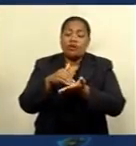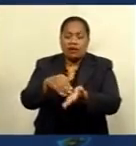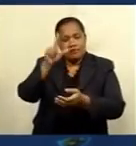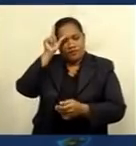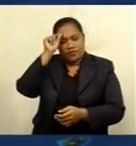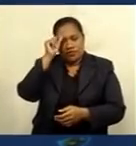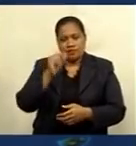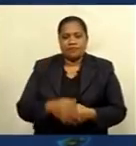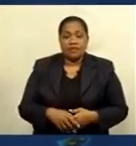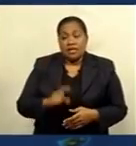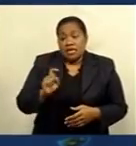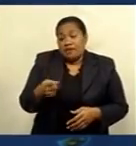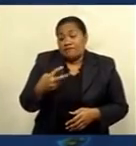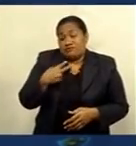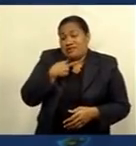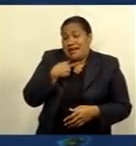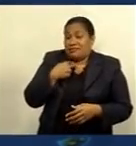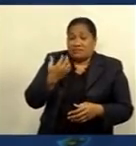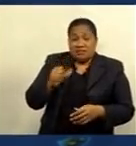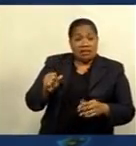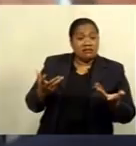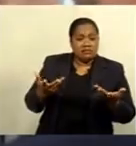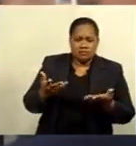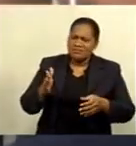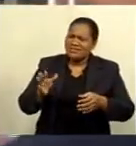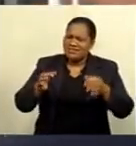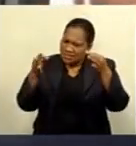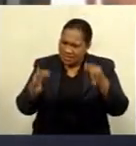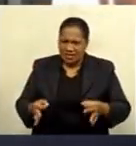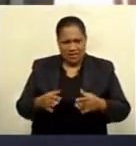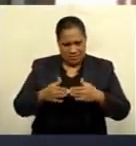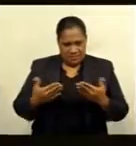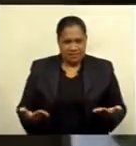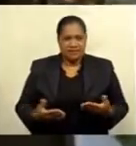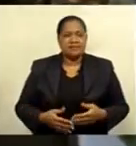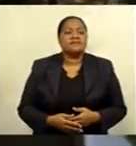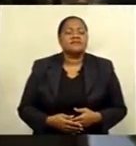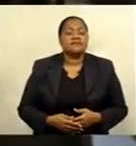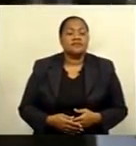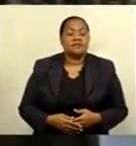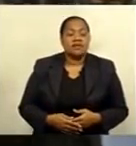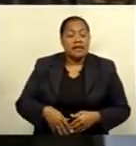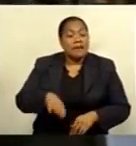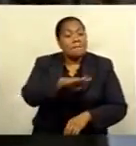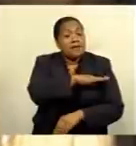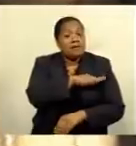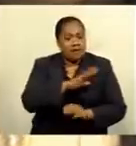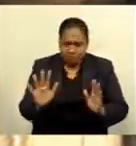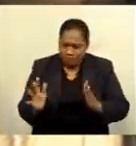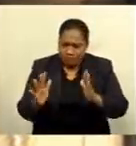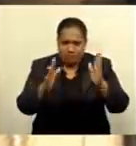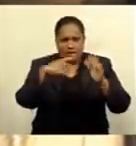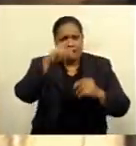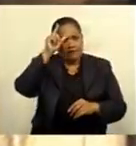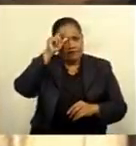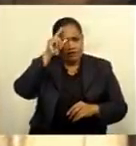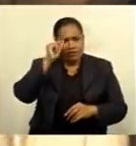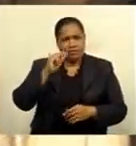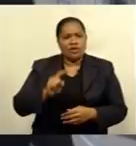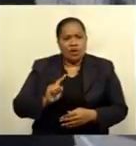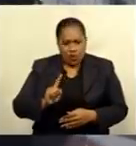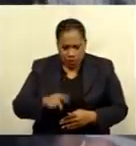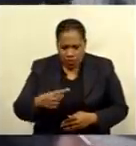if you are still stuck on the wrong side, make a decision. Baini Marama has commanded Fijians that continue to stay the course and believe in the